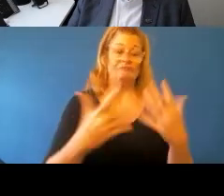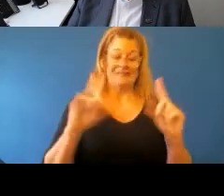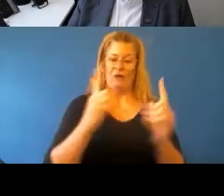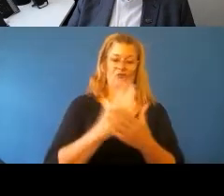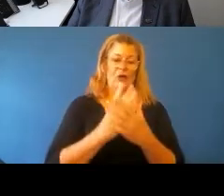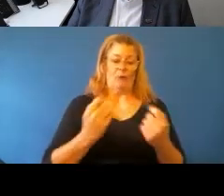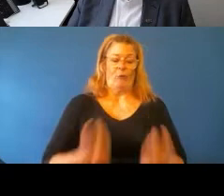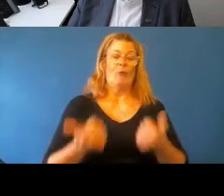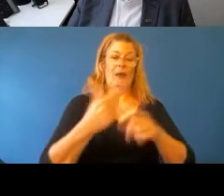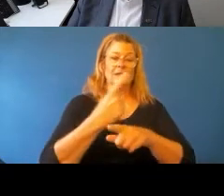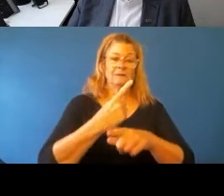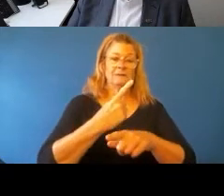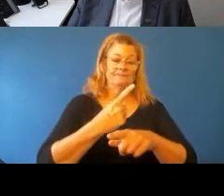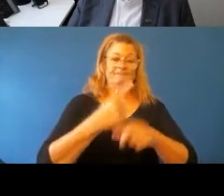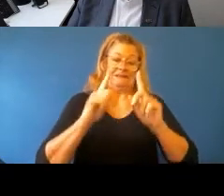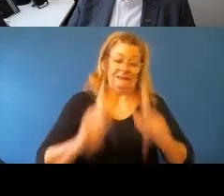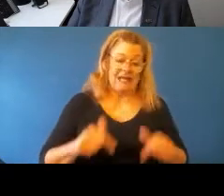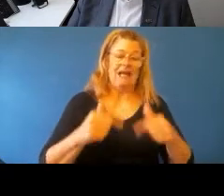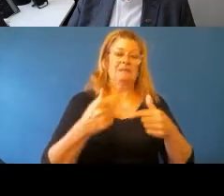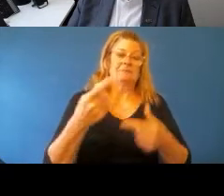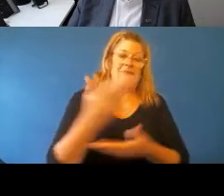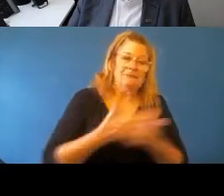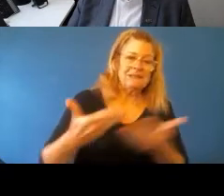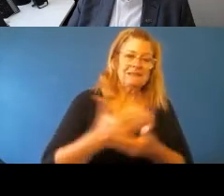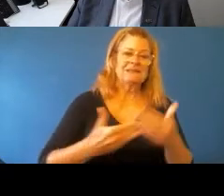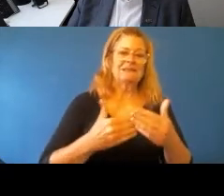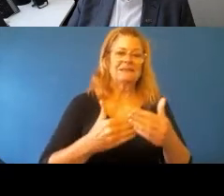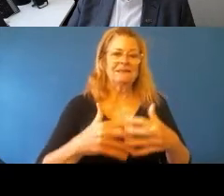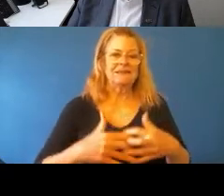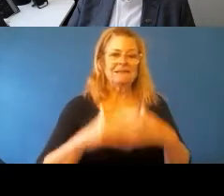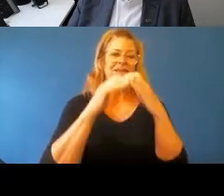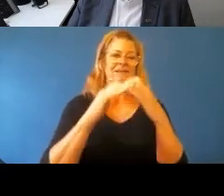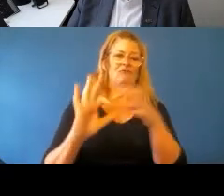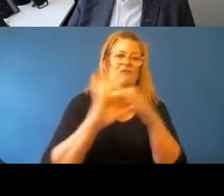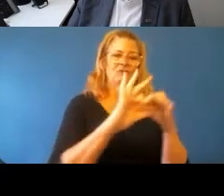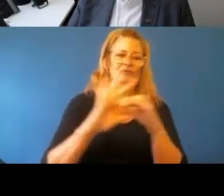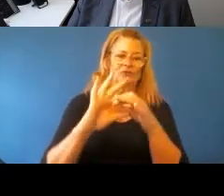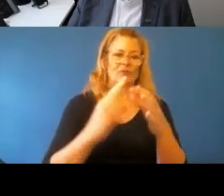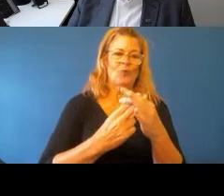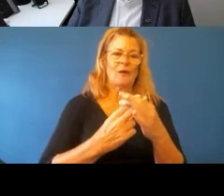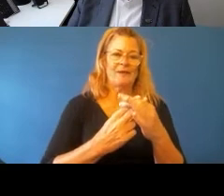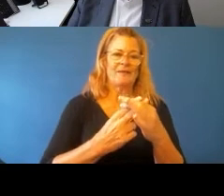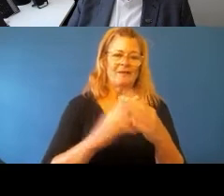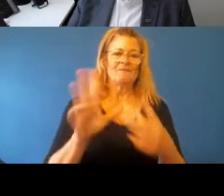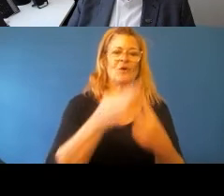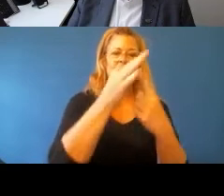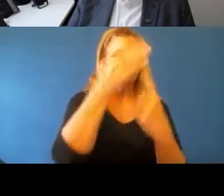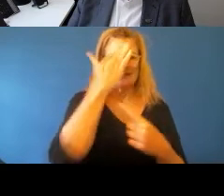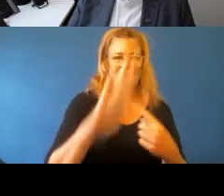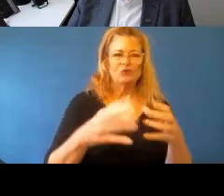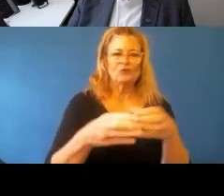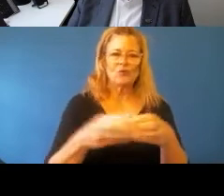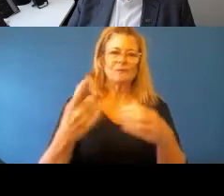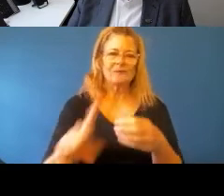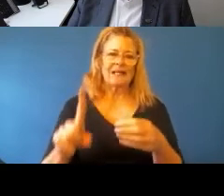terms of where you hope relationships get between government and First Nations groups around water rights. But are there any